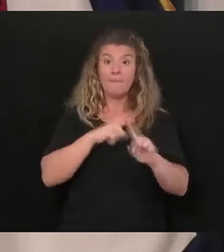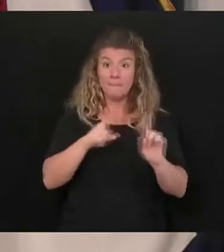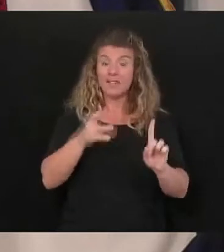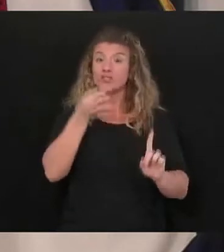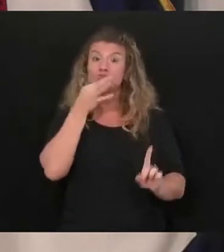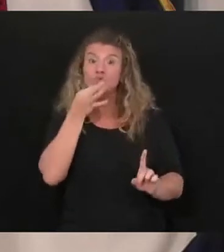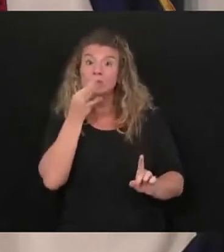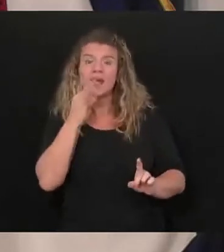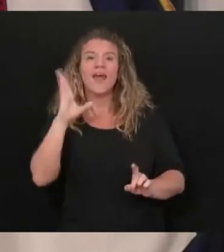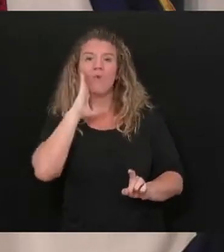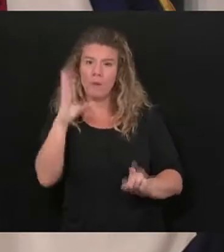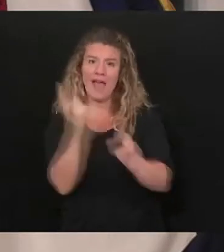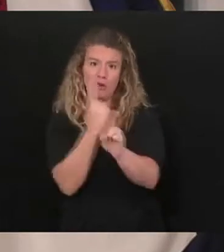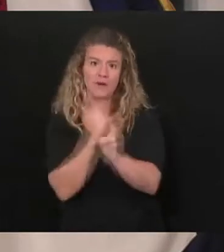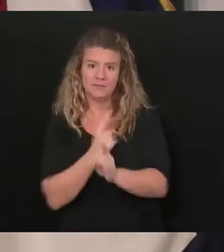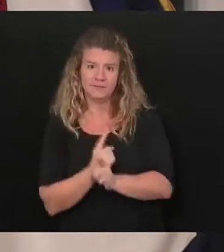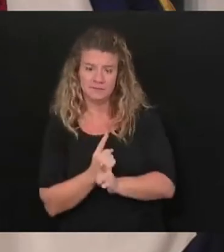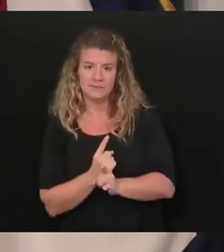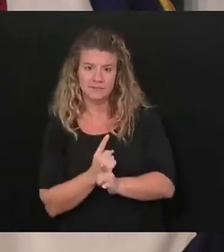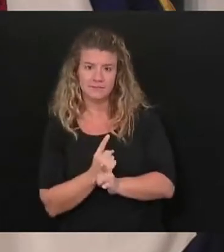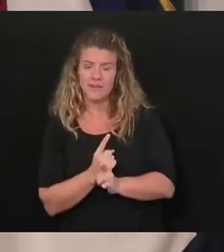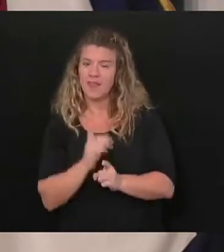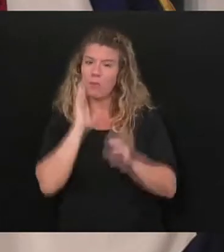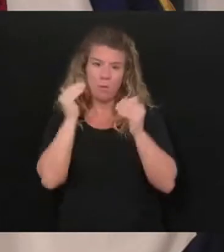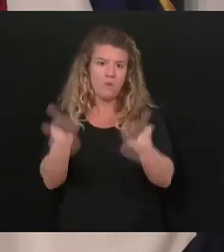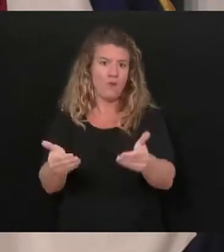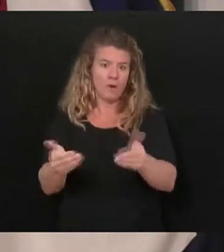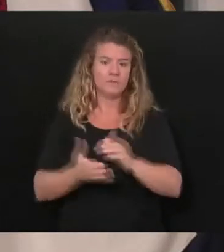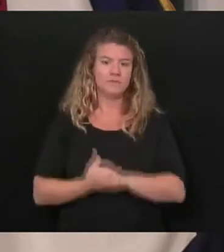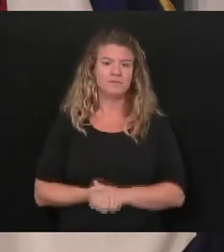totally trued up and we'll move forward.